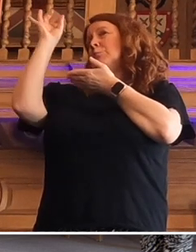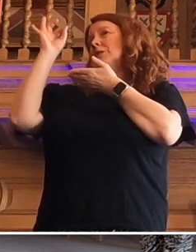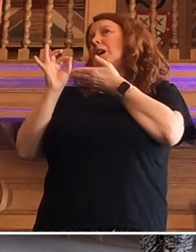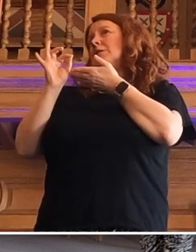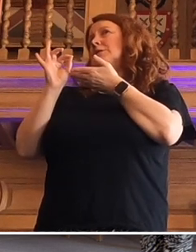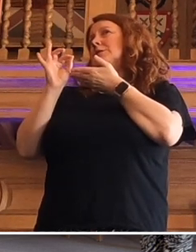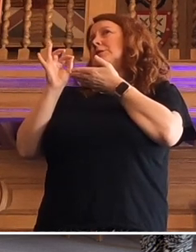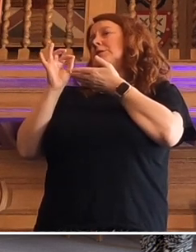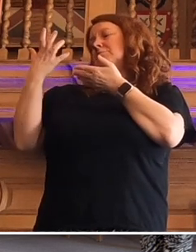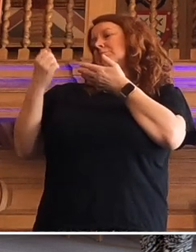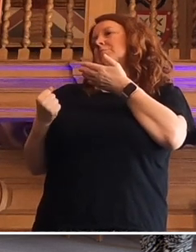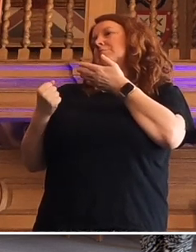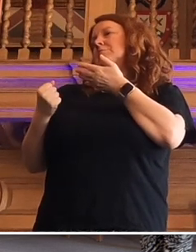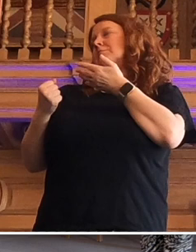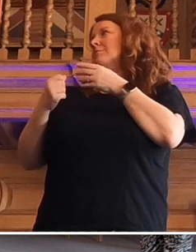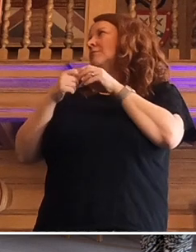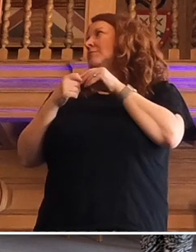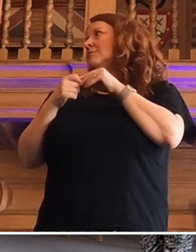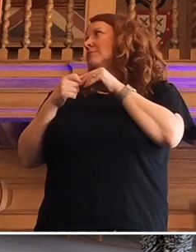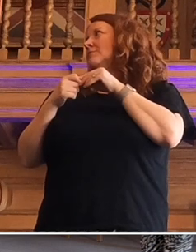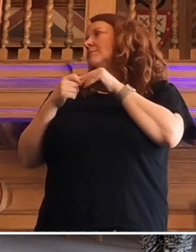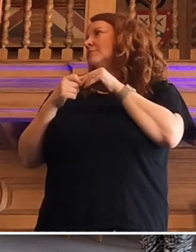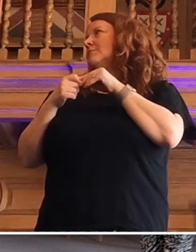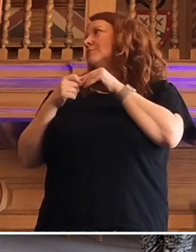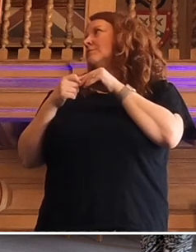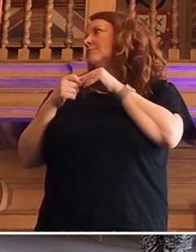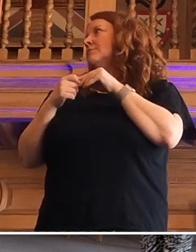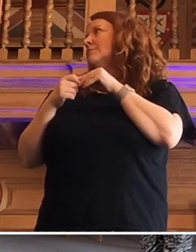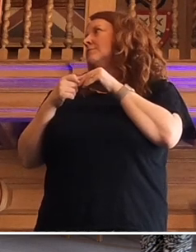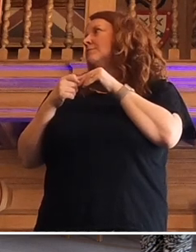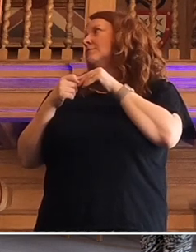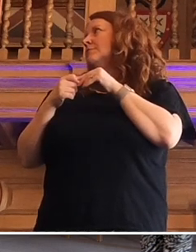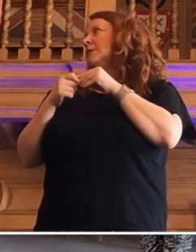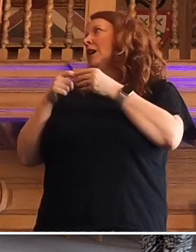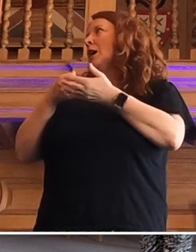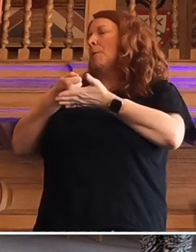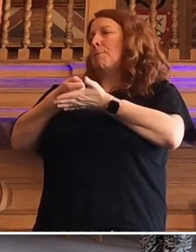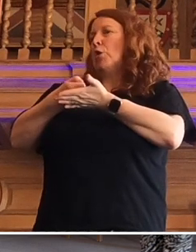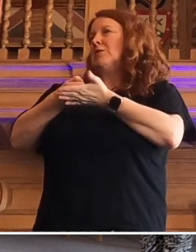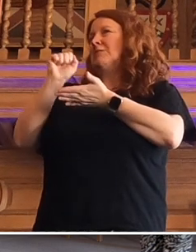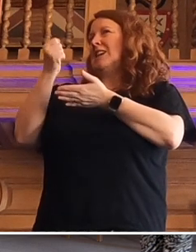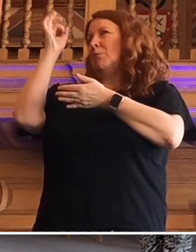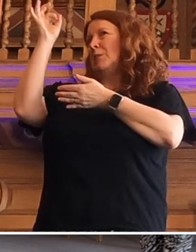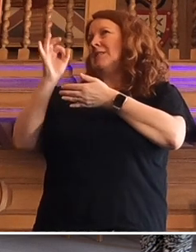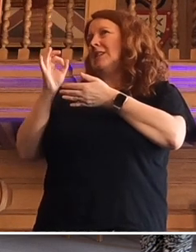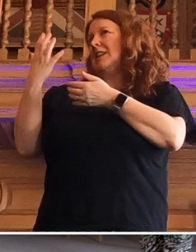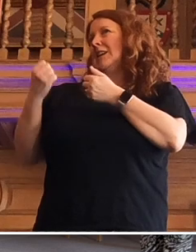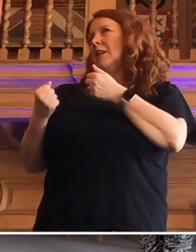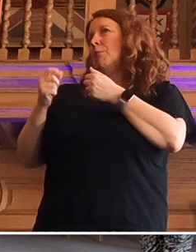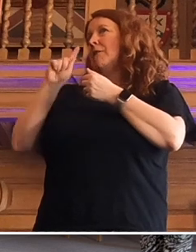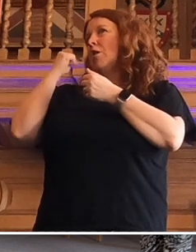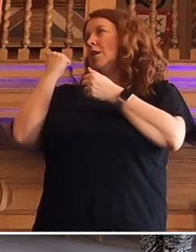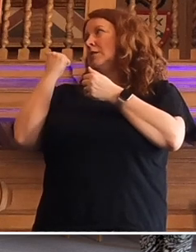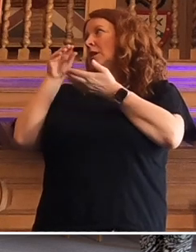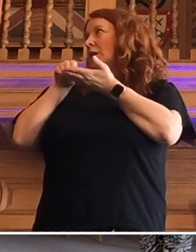of your household income on energy. If you're in the bottom 10% of income in France,